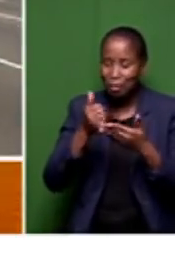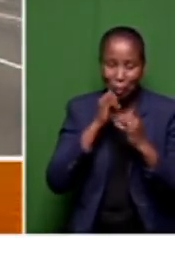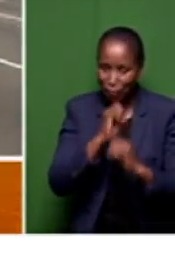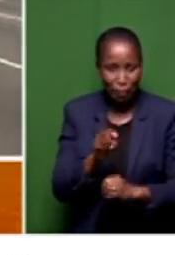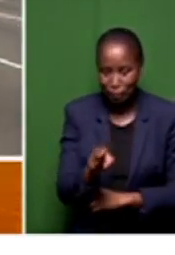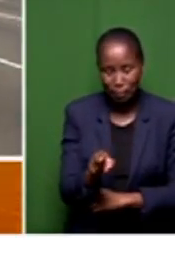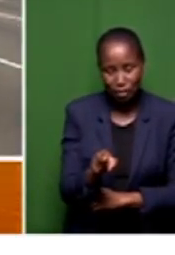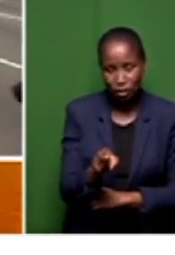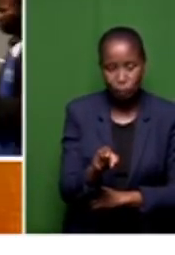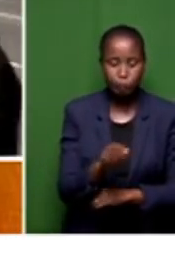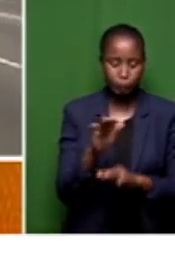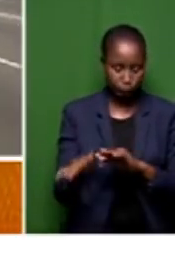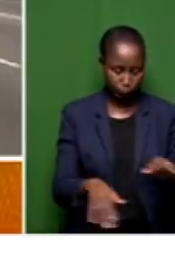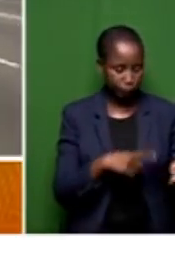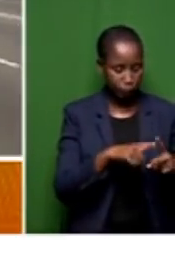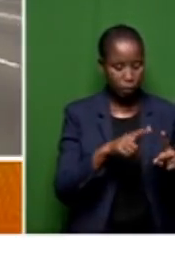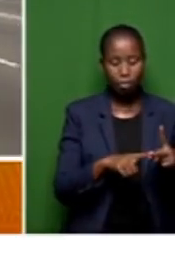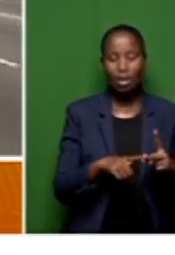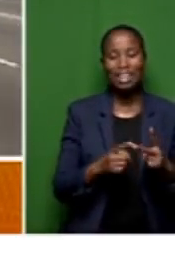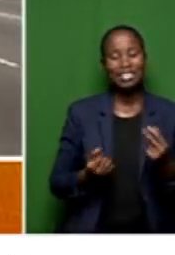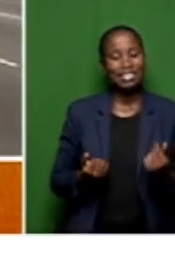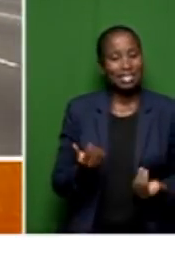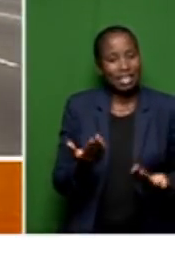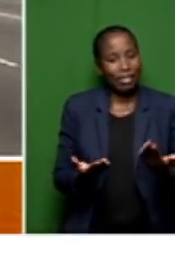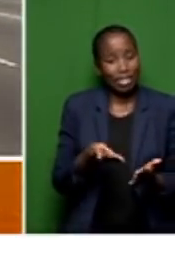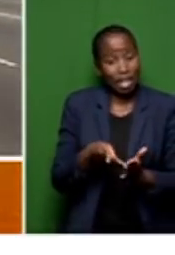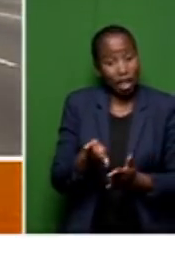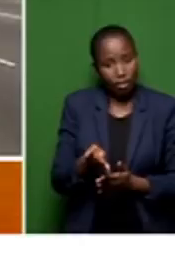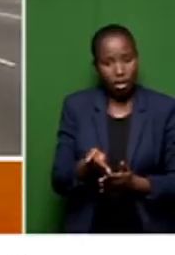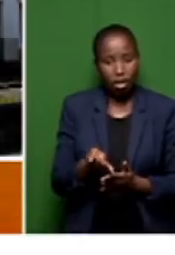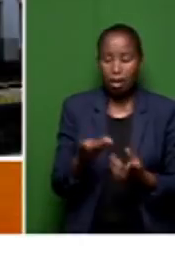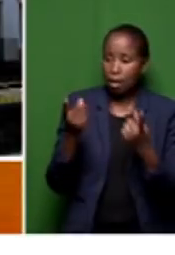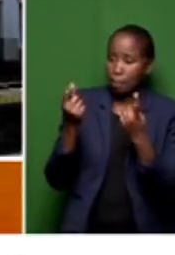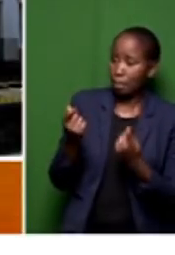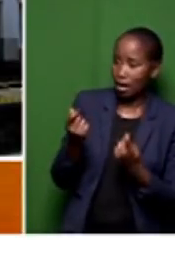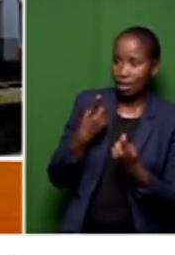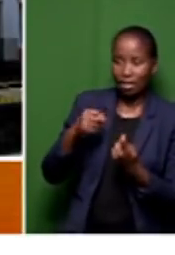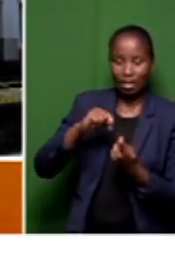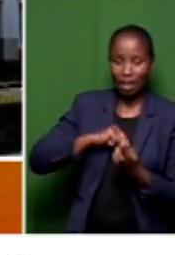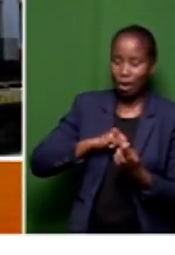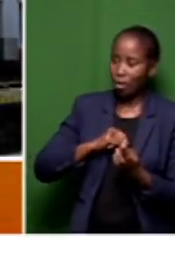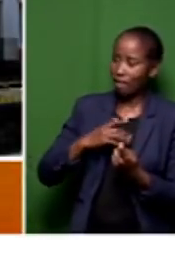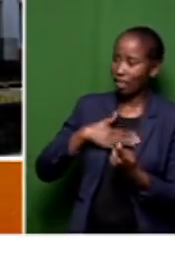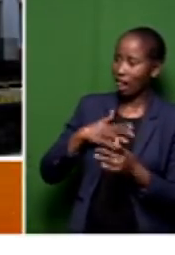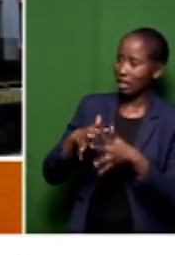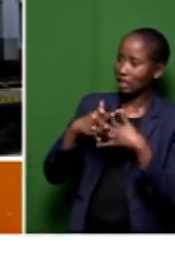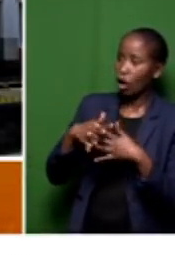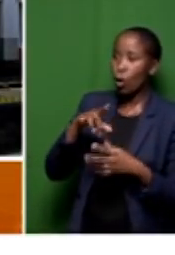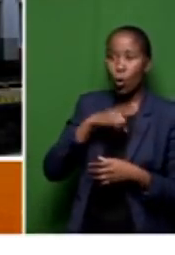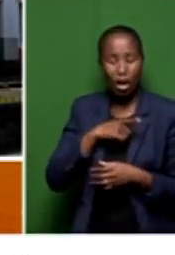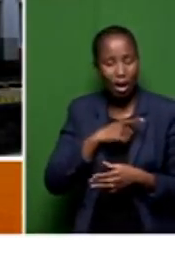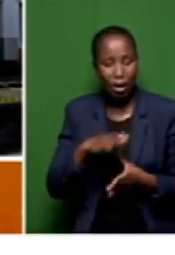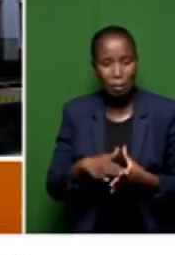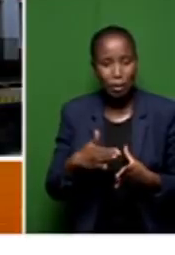comes to the service delivery in this metro, our finances are in dire straits. Because we've let go of the most